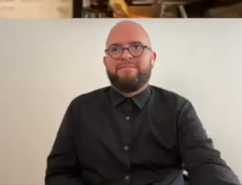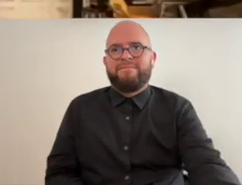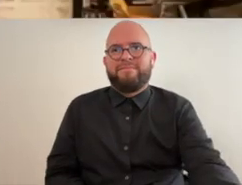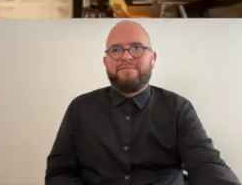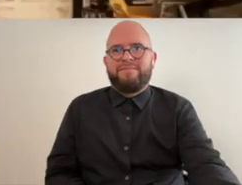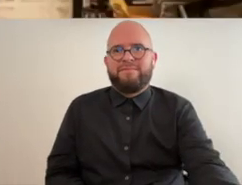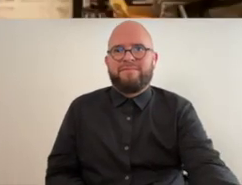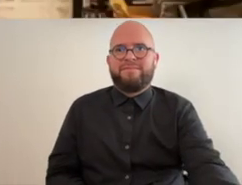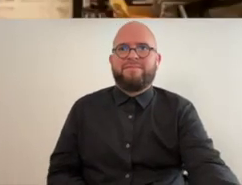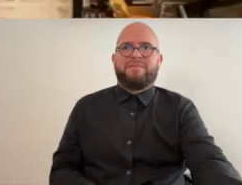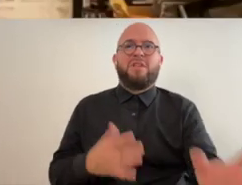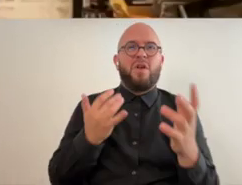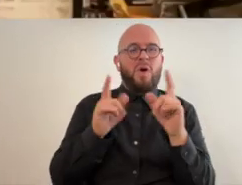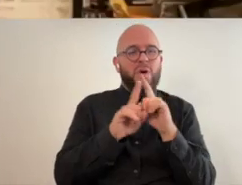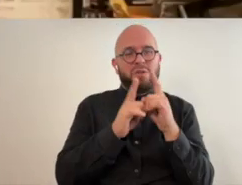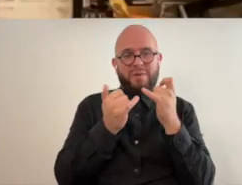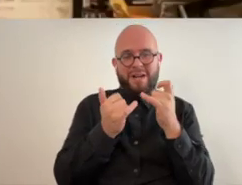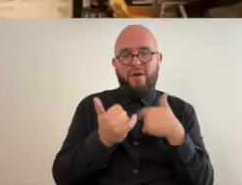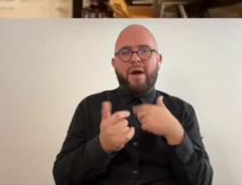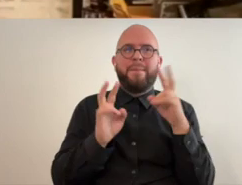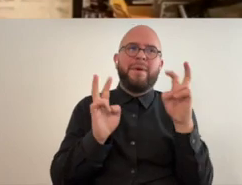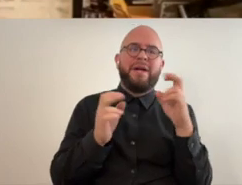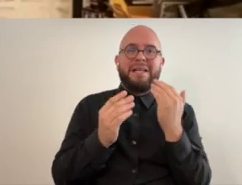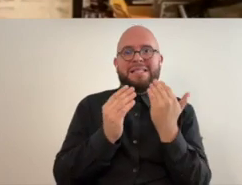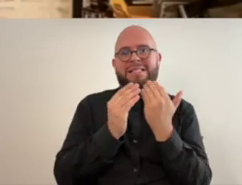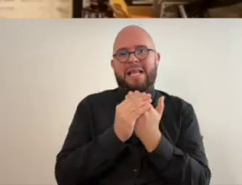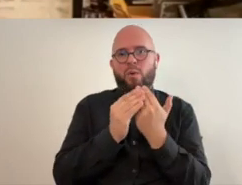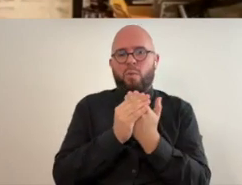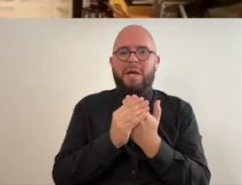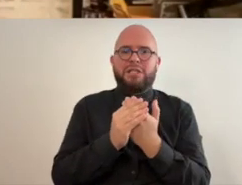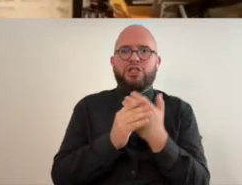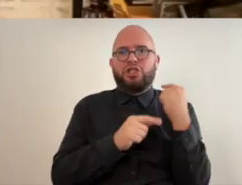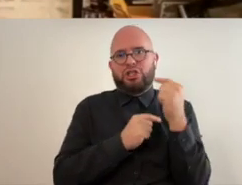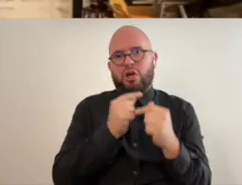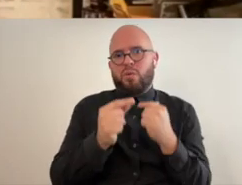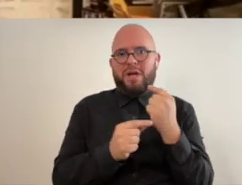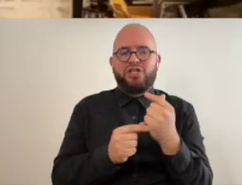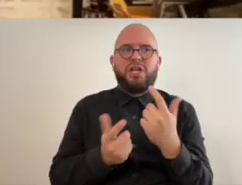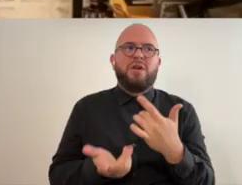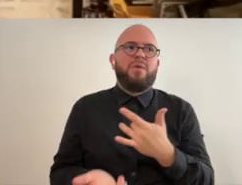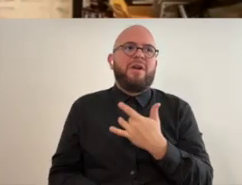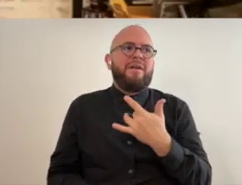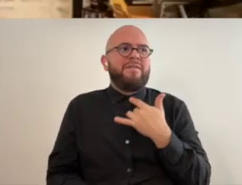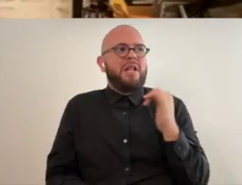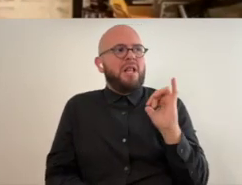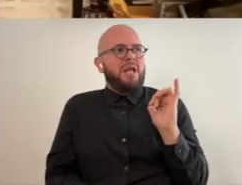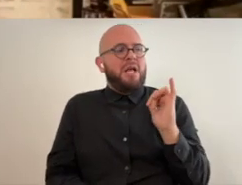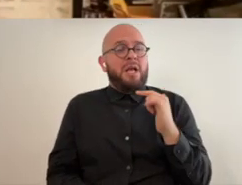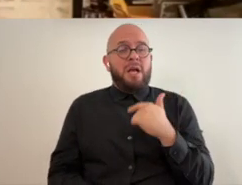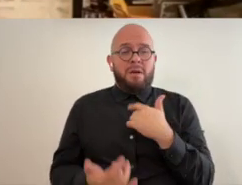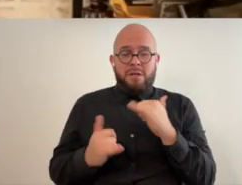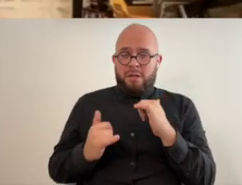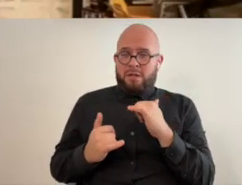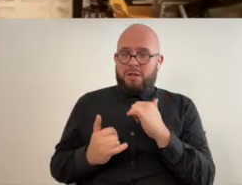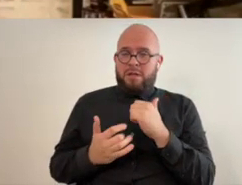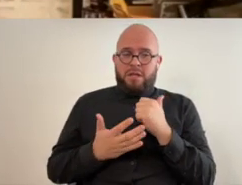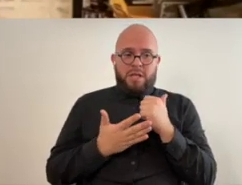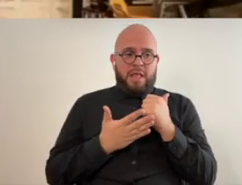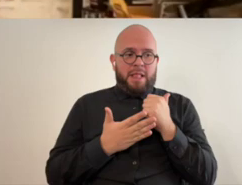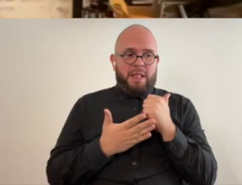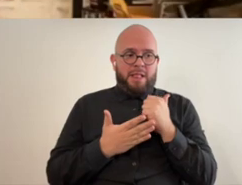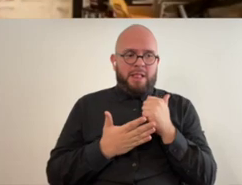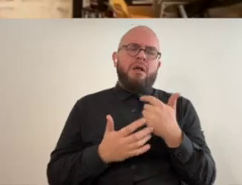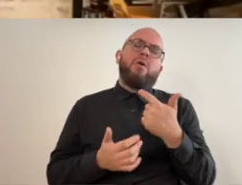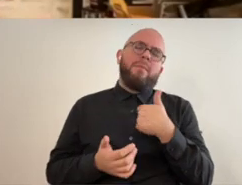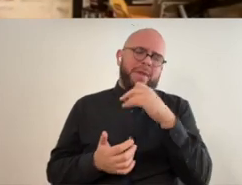it's interesting i'm i'm in that sandwich generation where um i'm still helping and supporting my